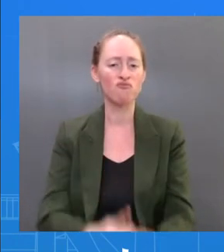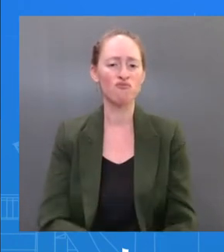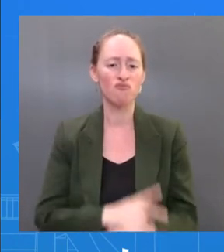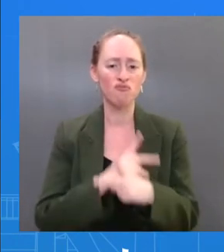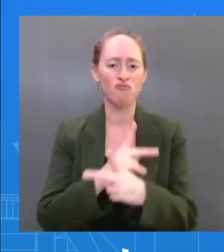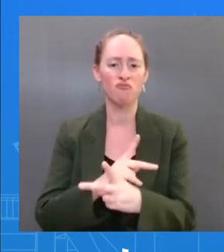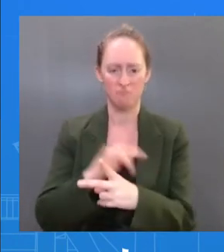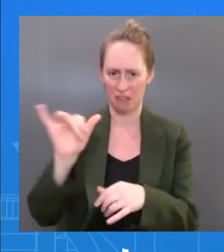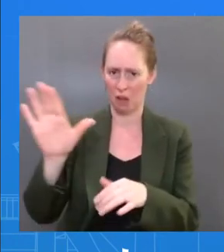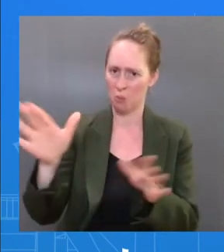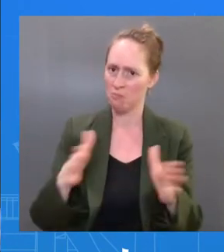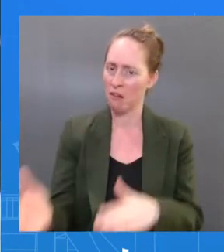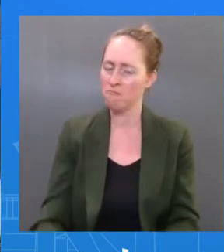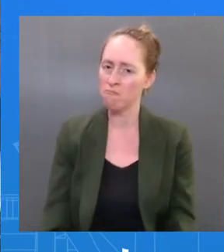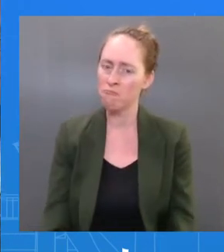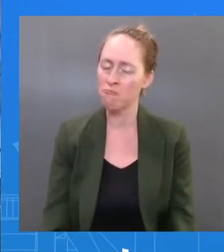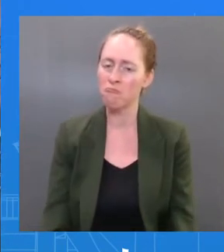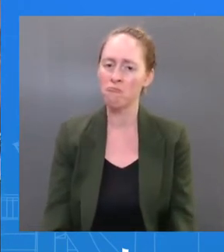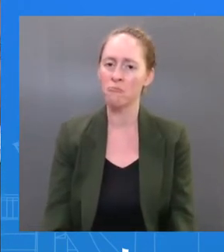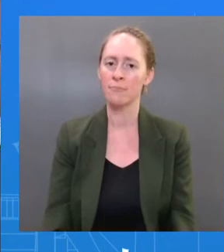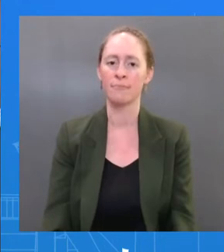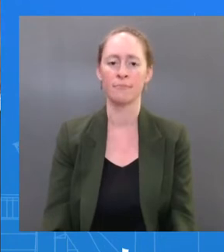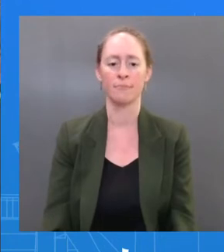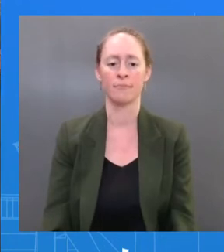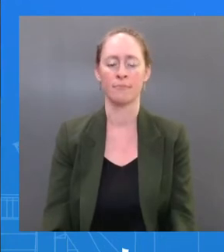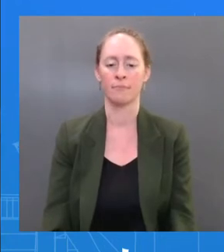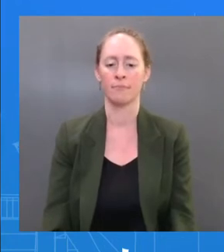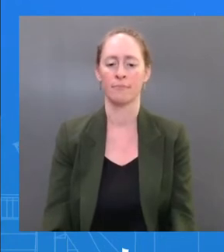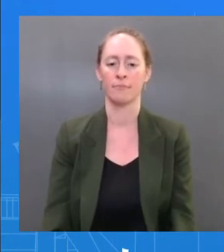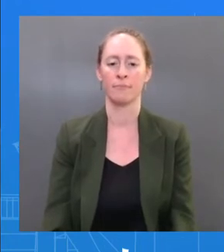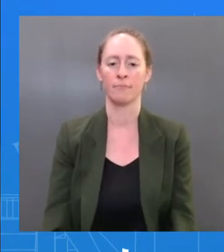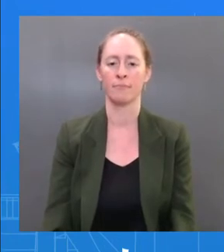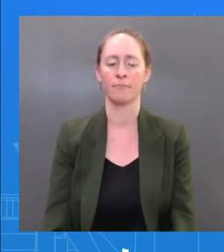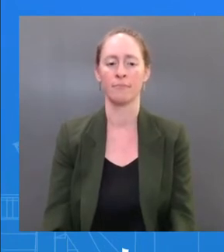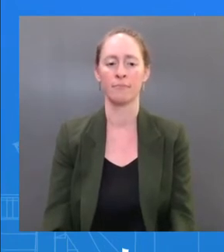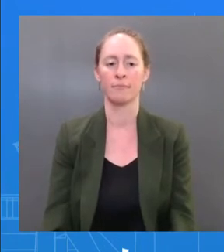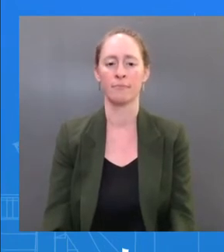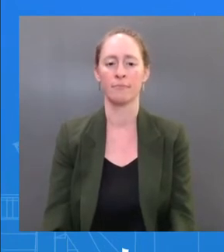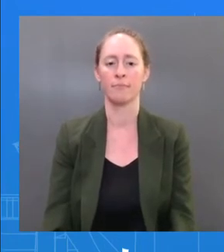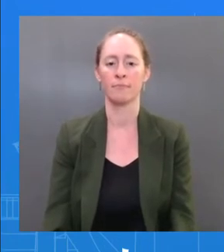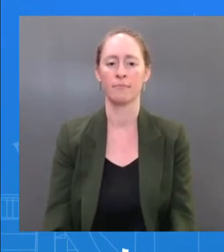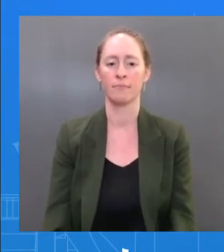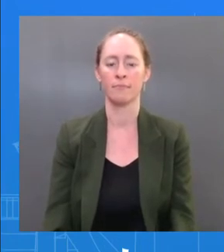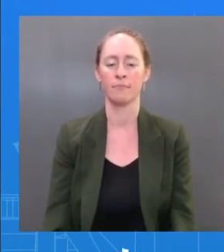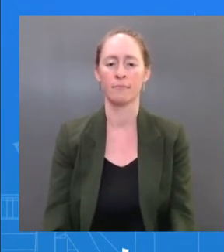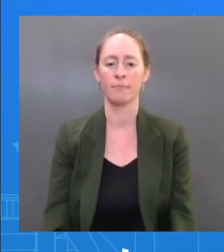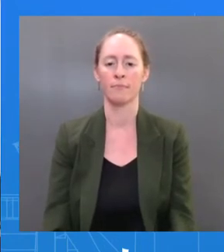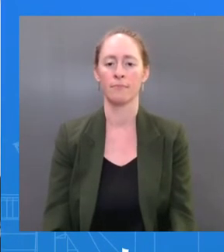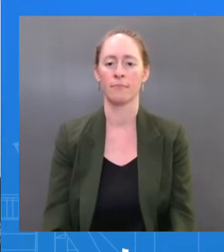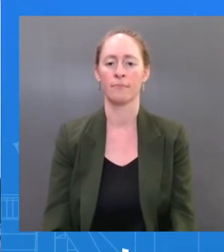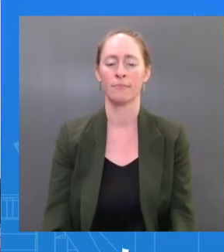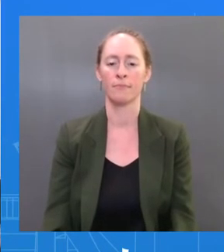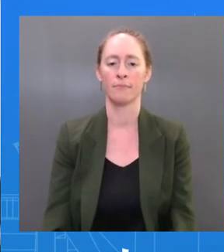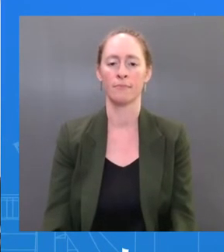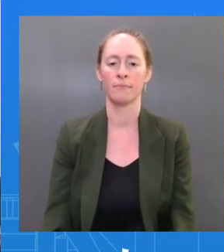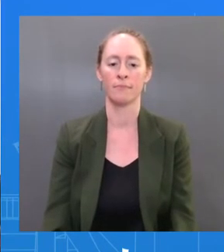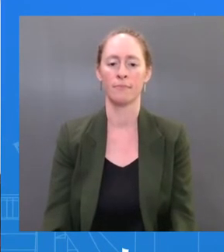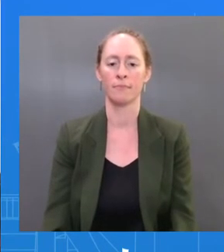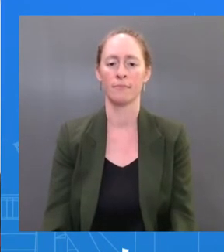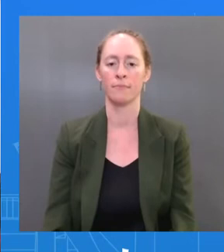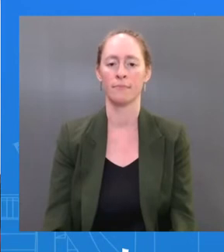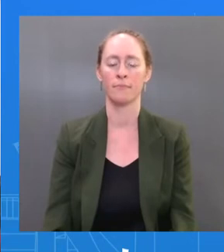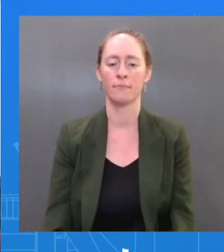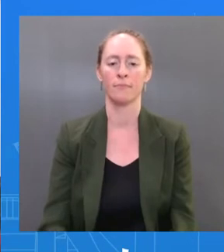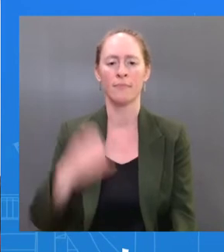Go ahead. The Dr. Dahl, you said — you talked about the testing cadence that he had. But for — while he has COVID, what's the